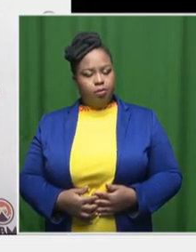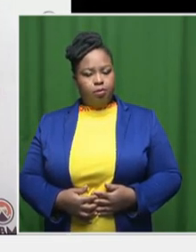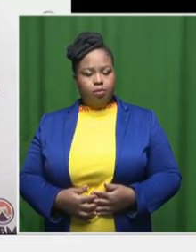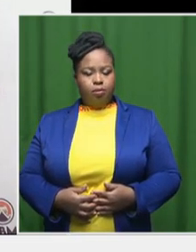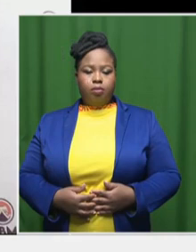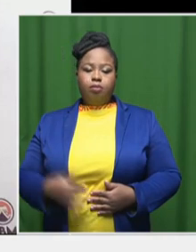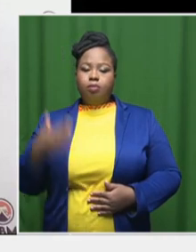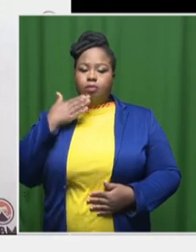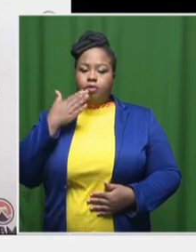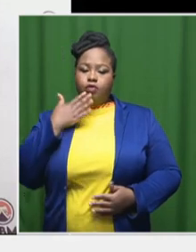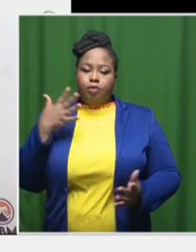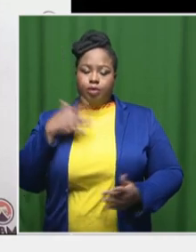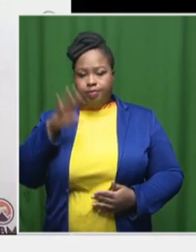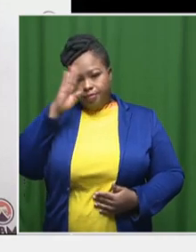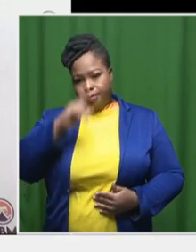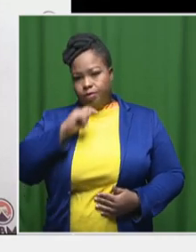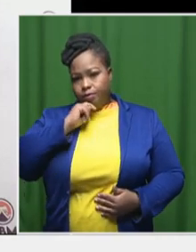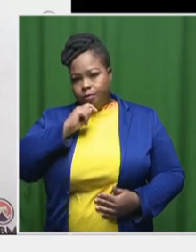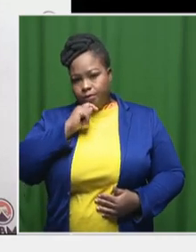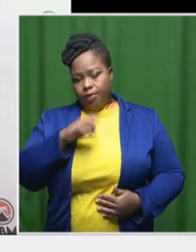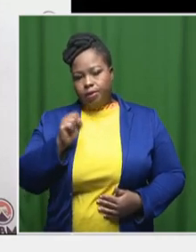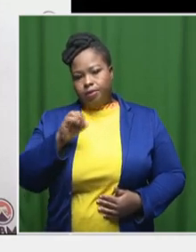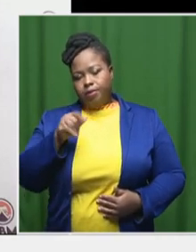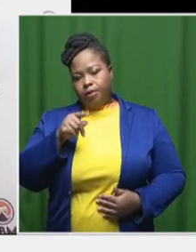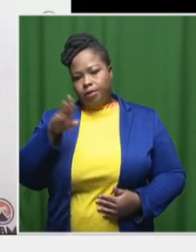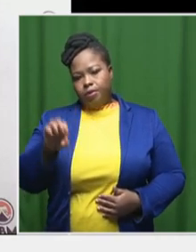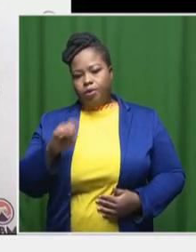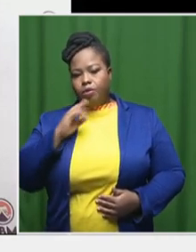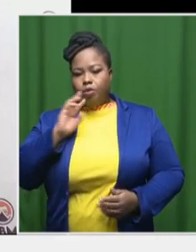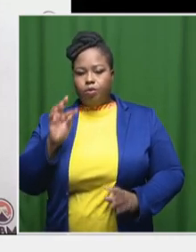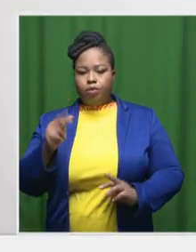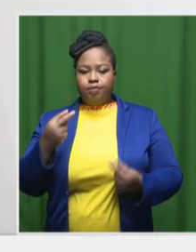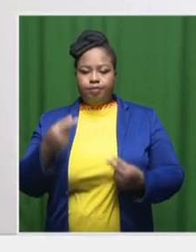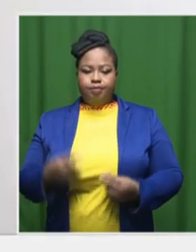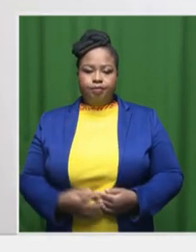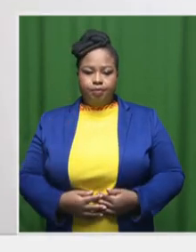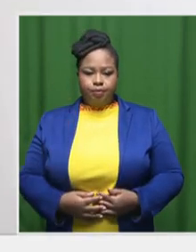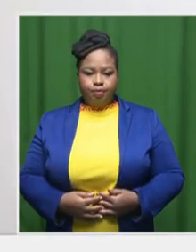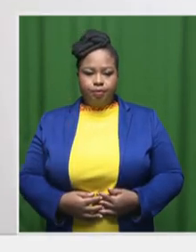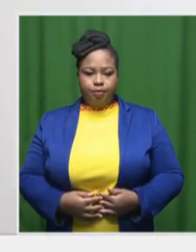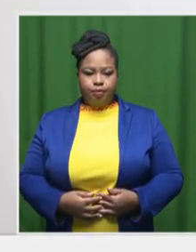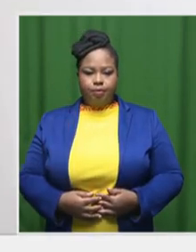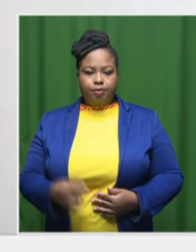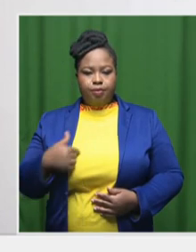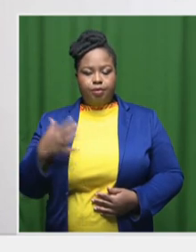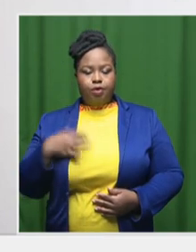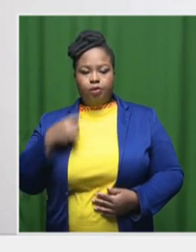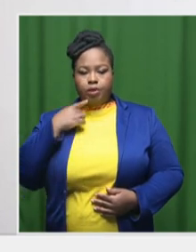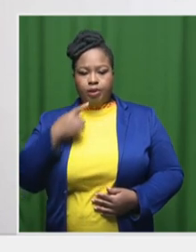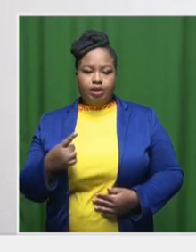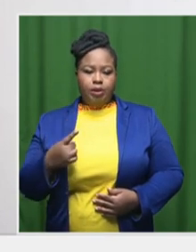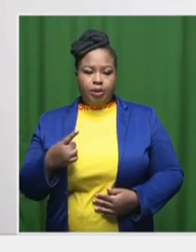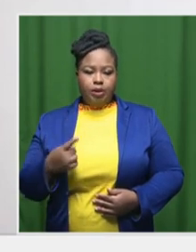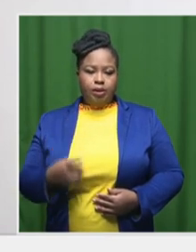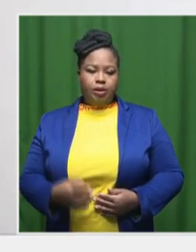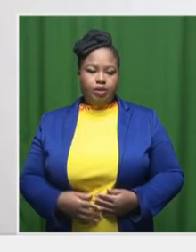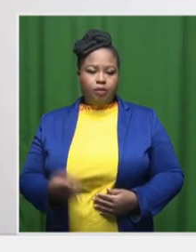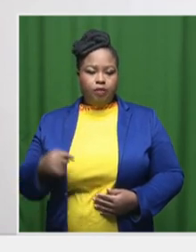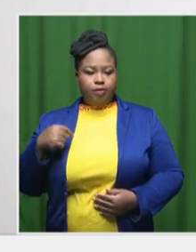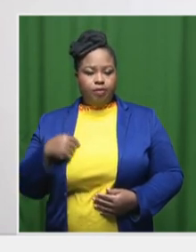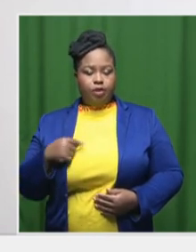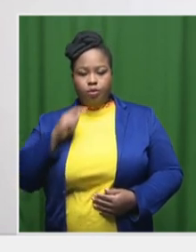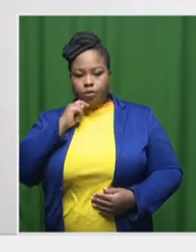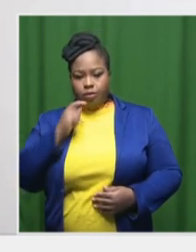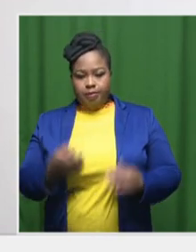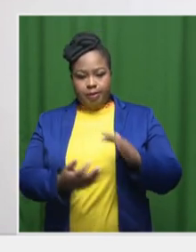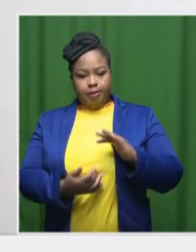Thank you very much and good morning to you and to your viewers as well. Well, I would say that for me, what really